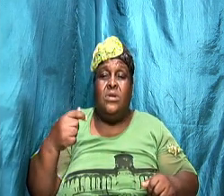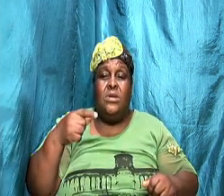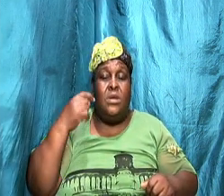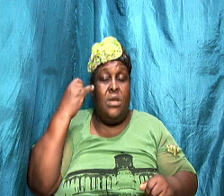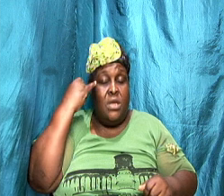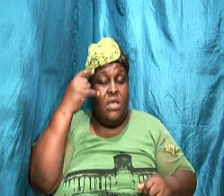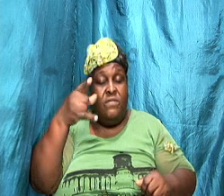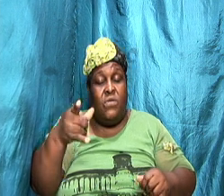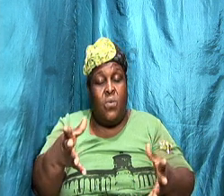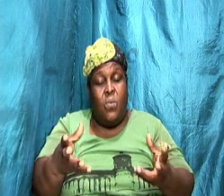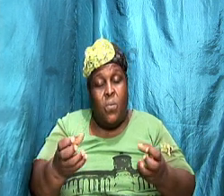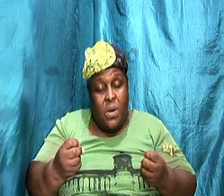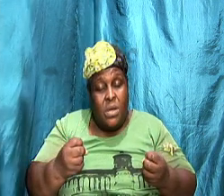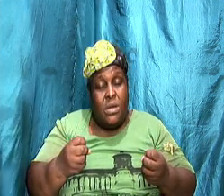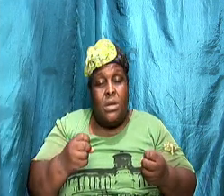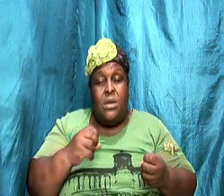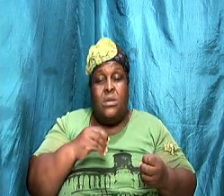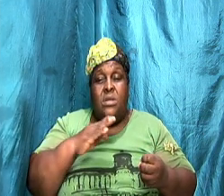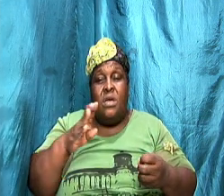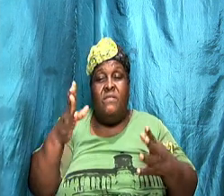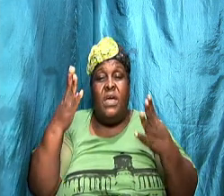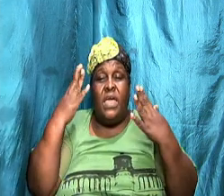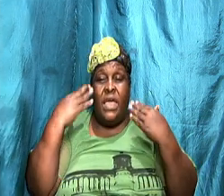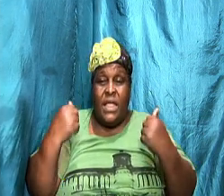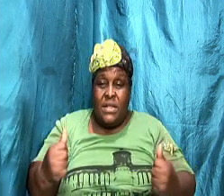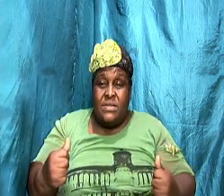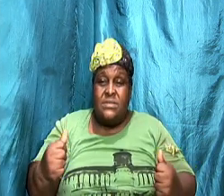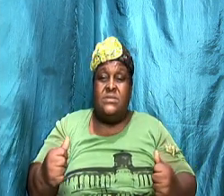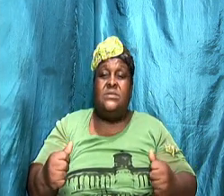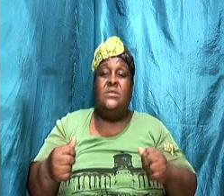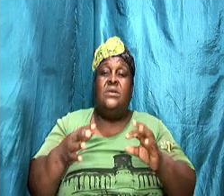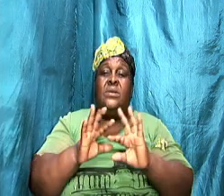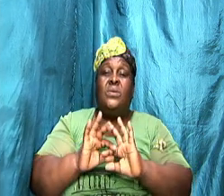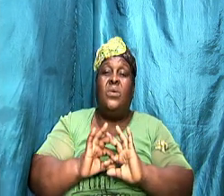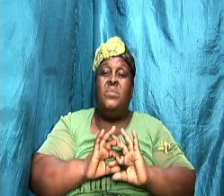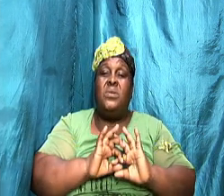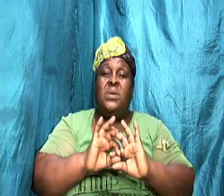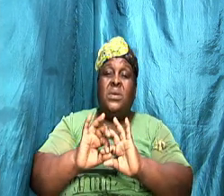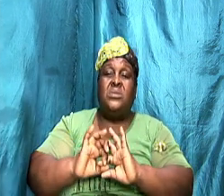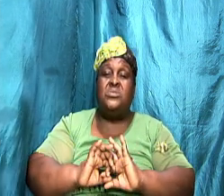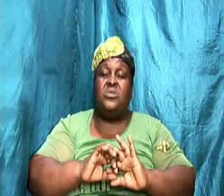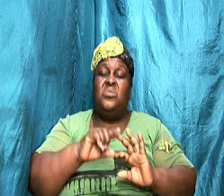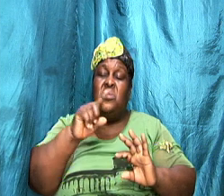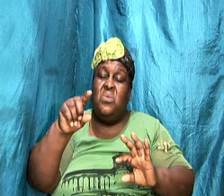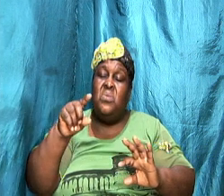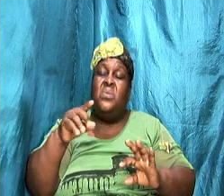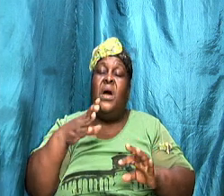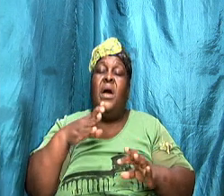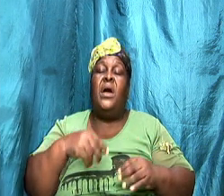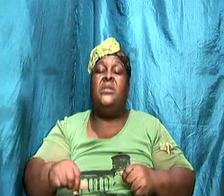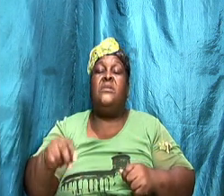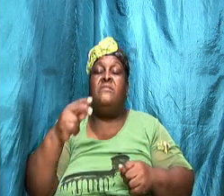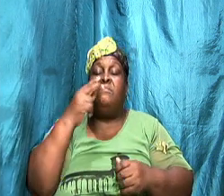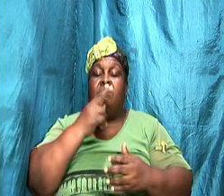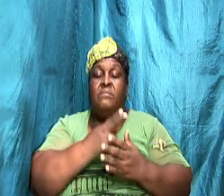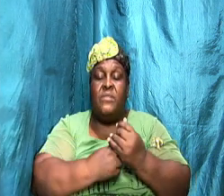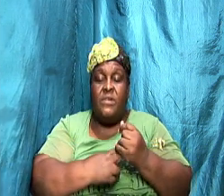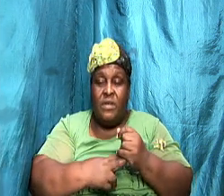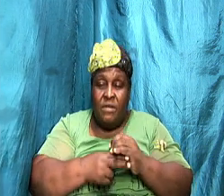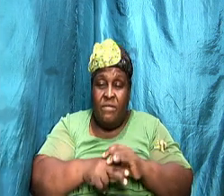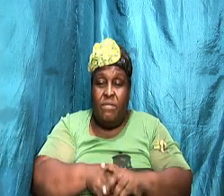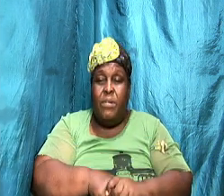healthy stream of communication then you and your partner have to take the time to compliment each other